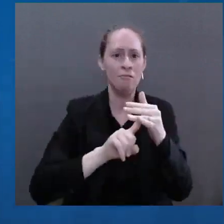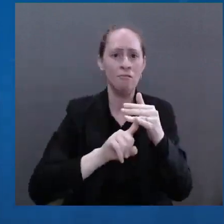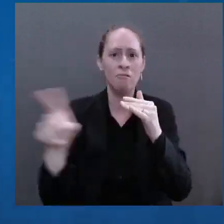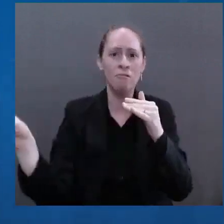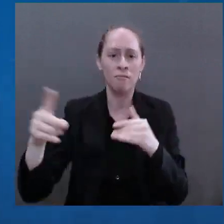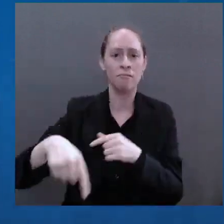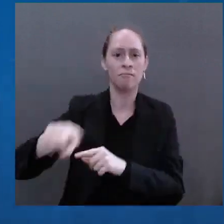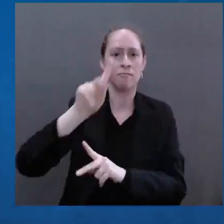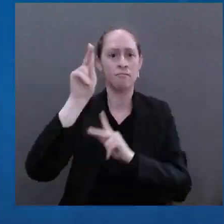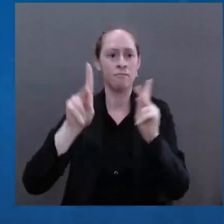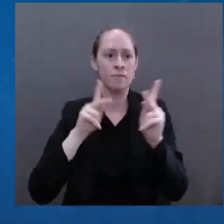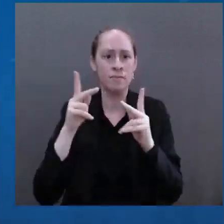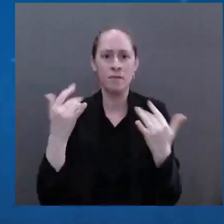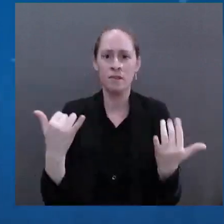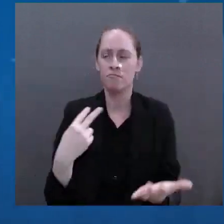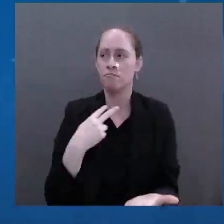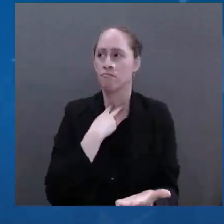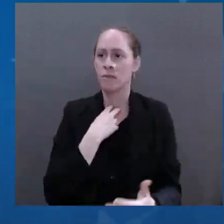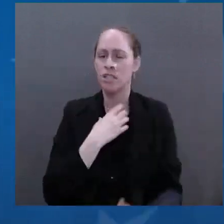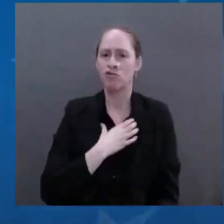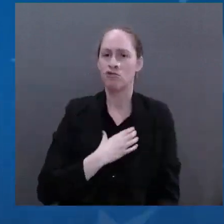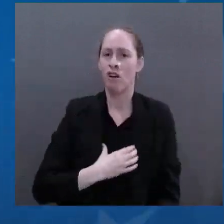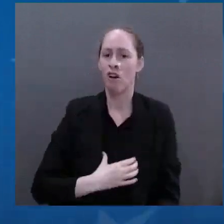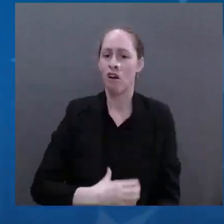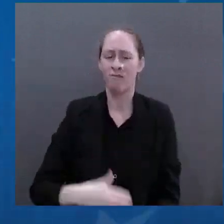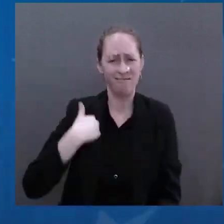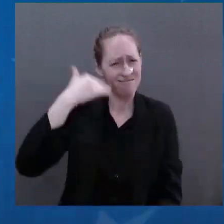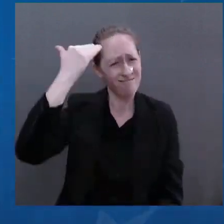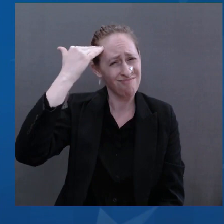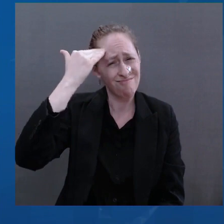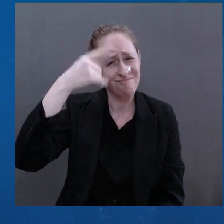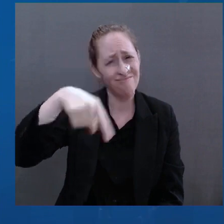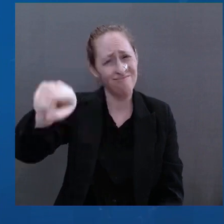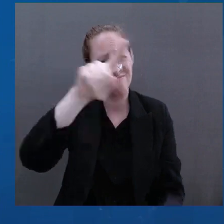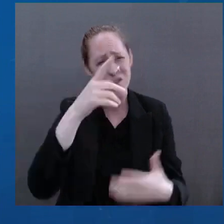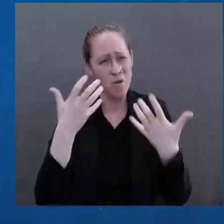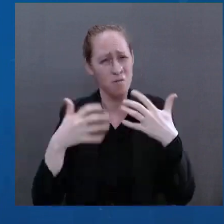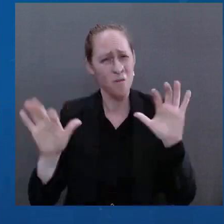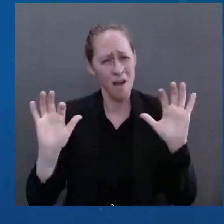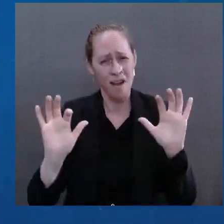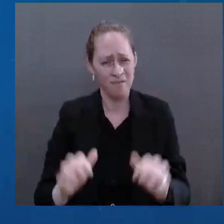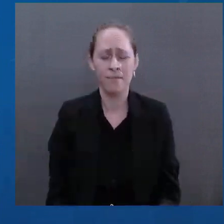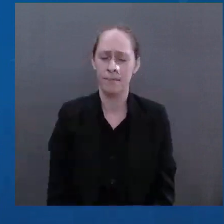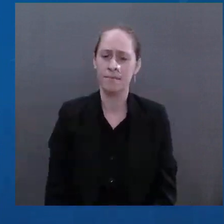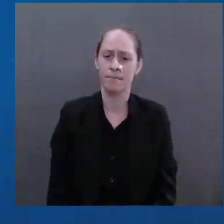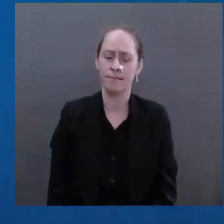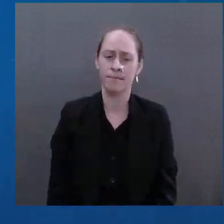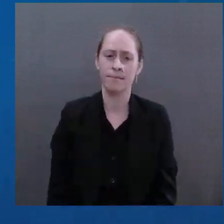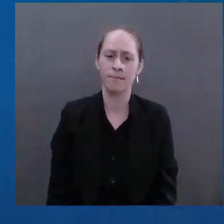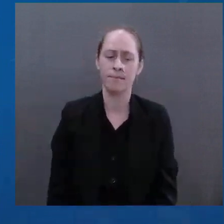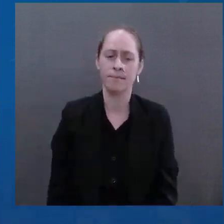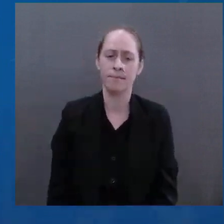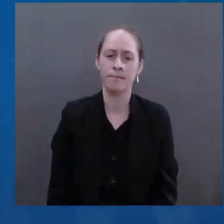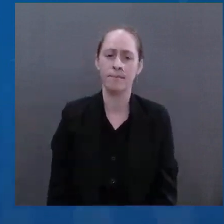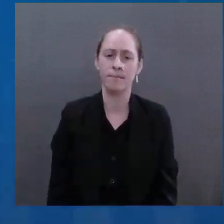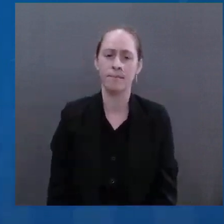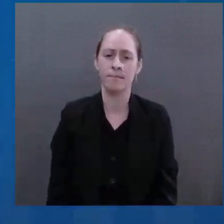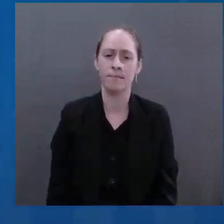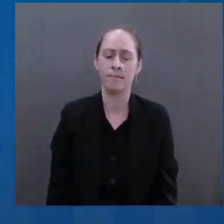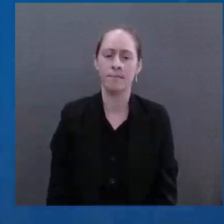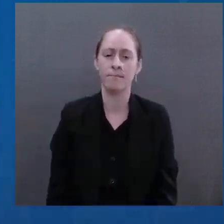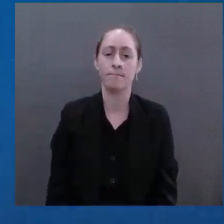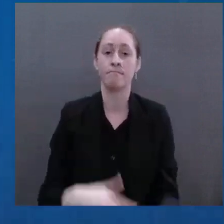homes, including half of all Ukraine's children. These are not the actions of a great nation.